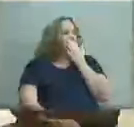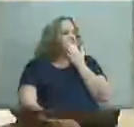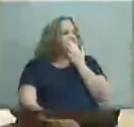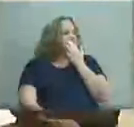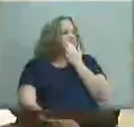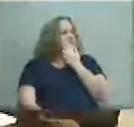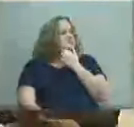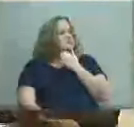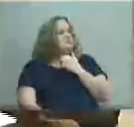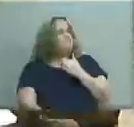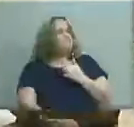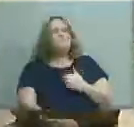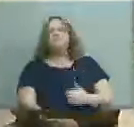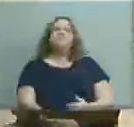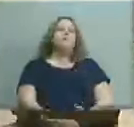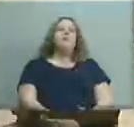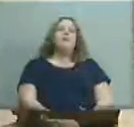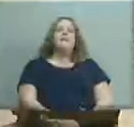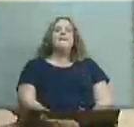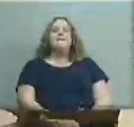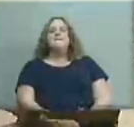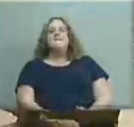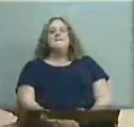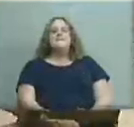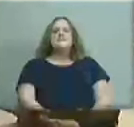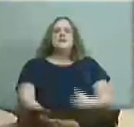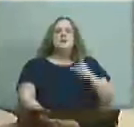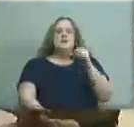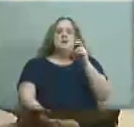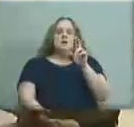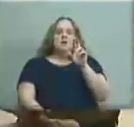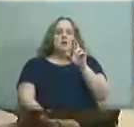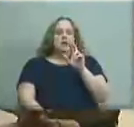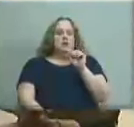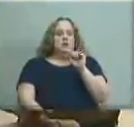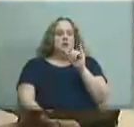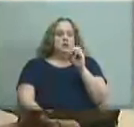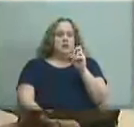Dr. Razor Razor rather will present the rationale for the recommendation